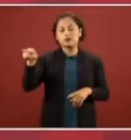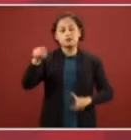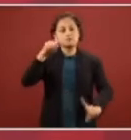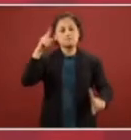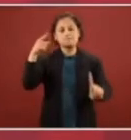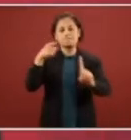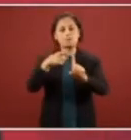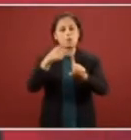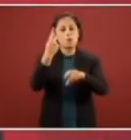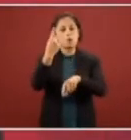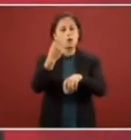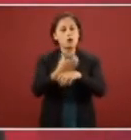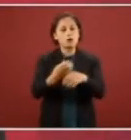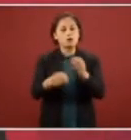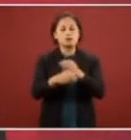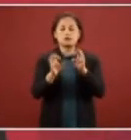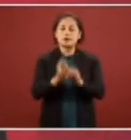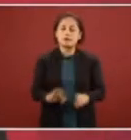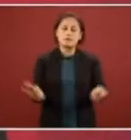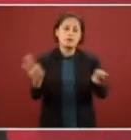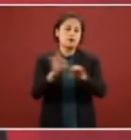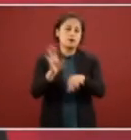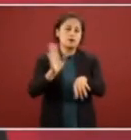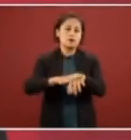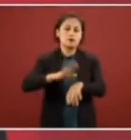professionalism experience